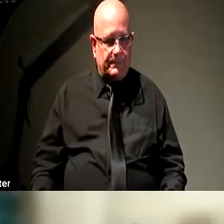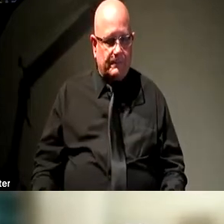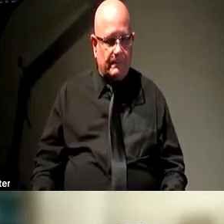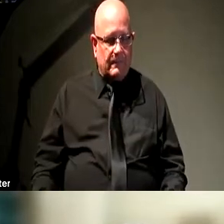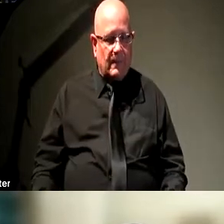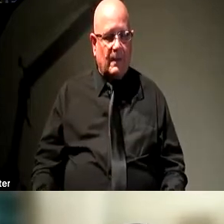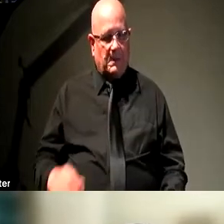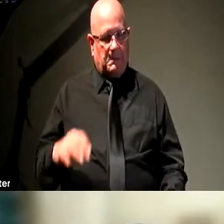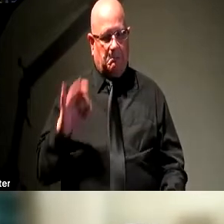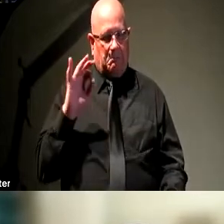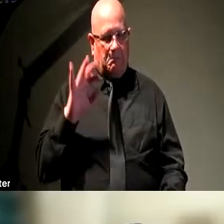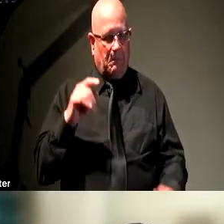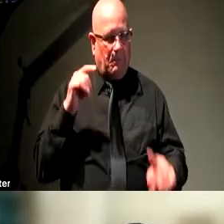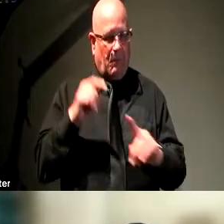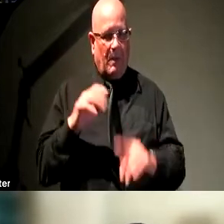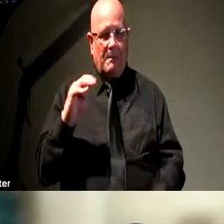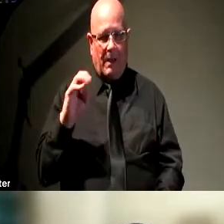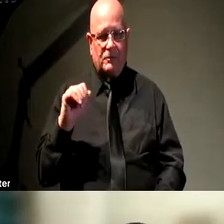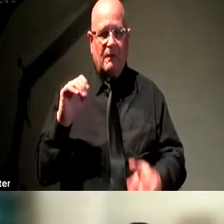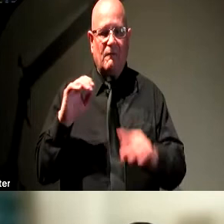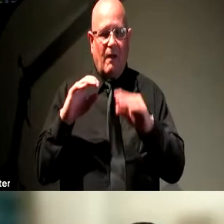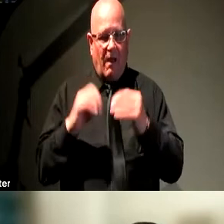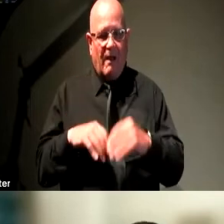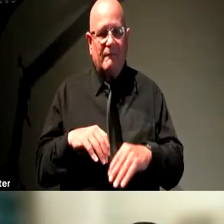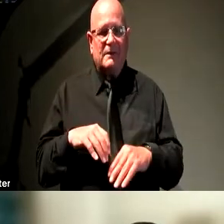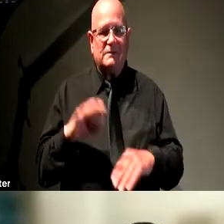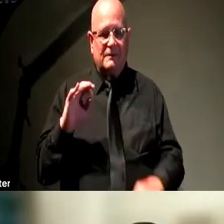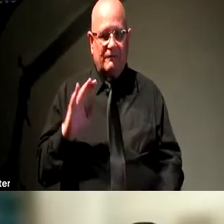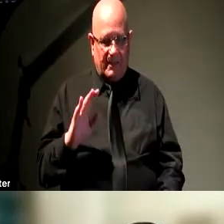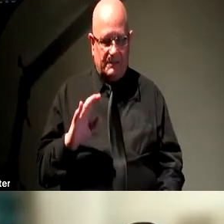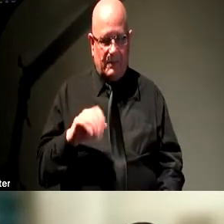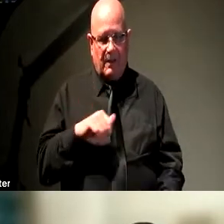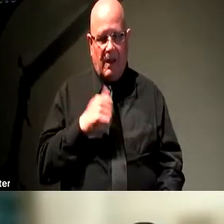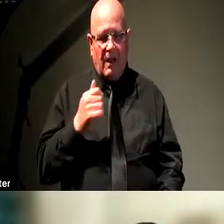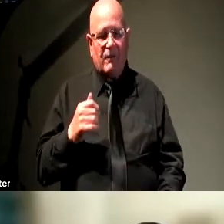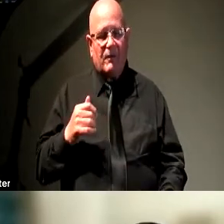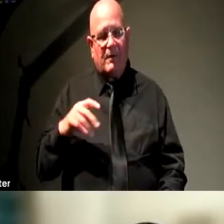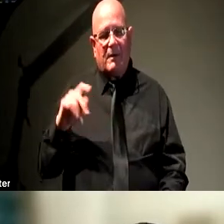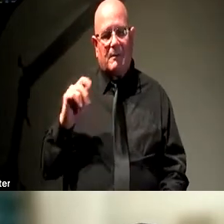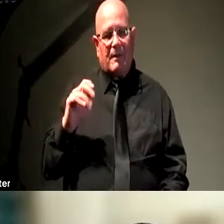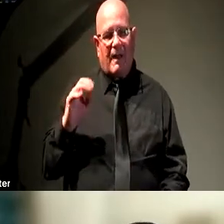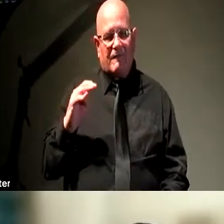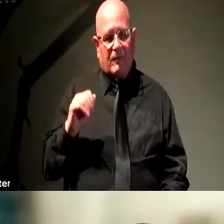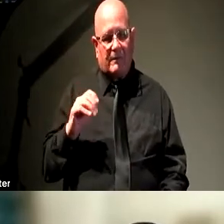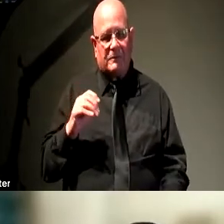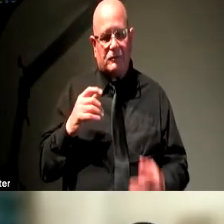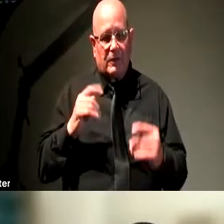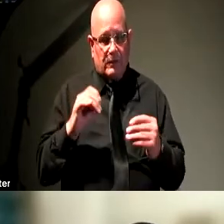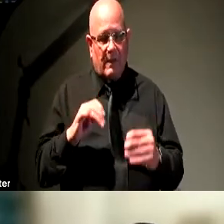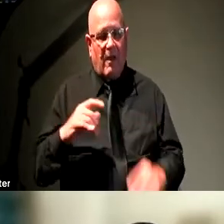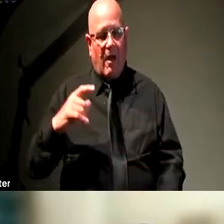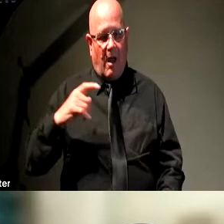Microsoft Office. I think Facebook, there are other platforms that are trying to do this. They're touting their ability to automatically create